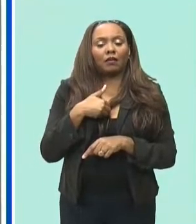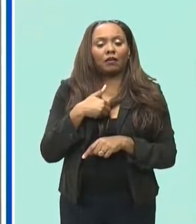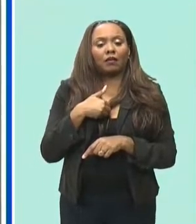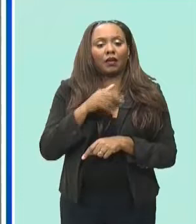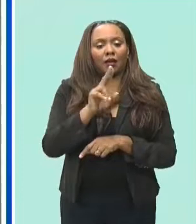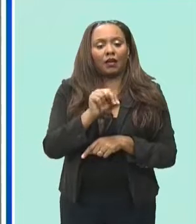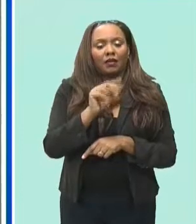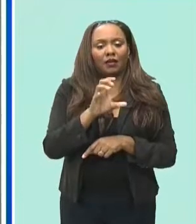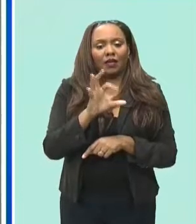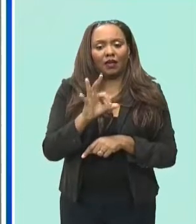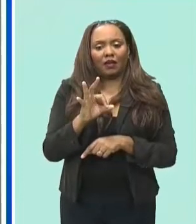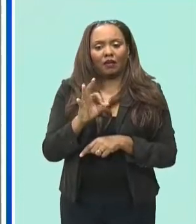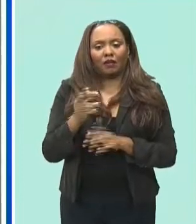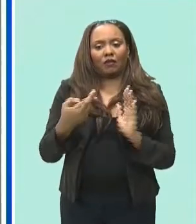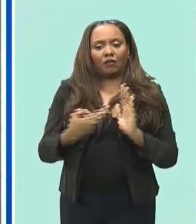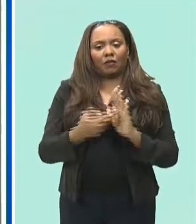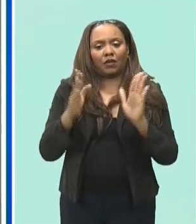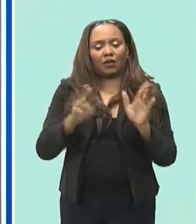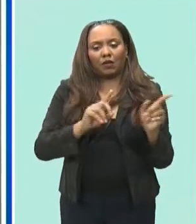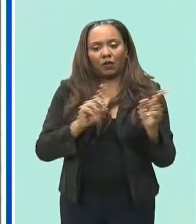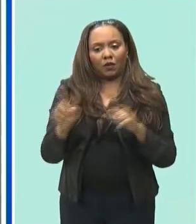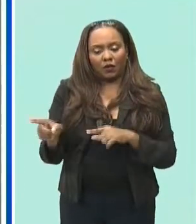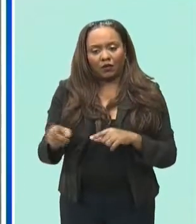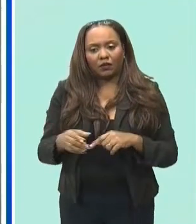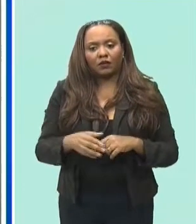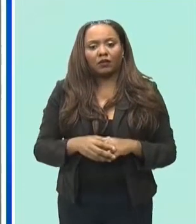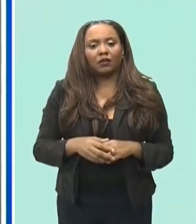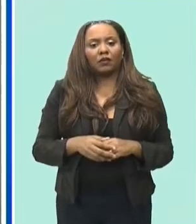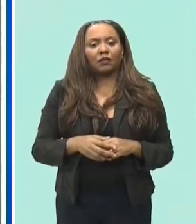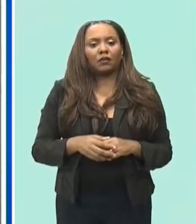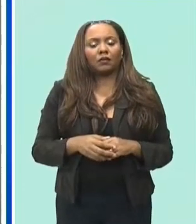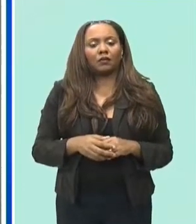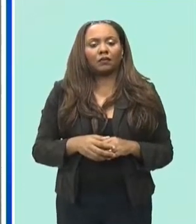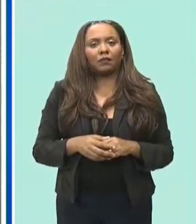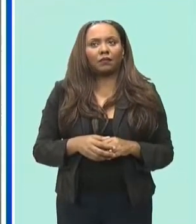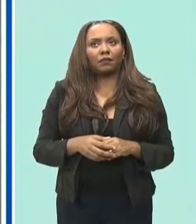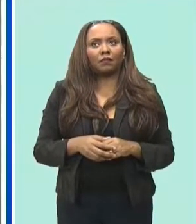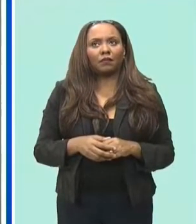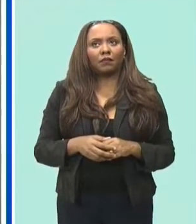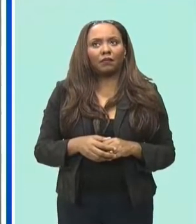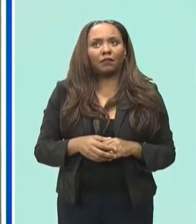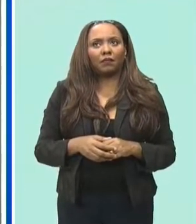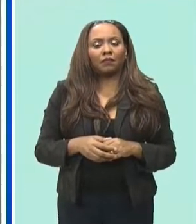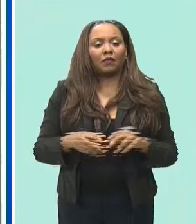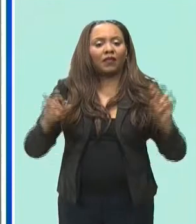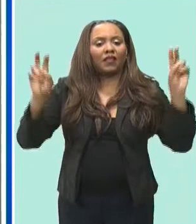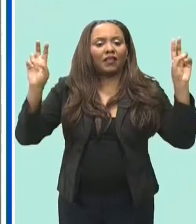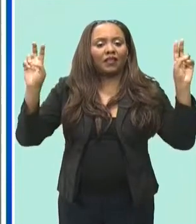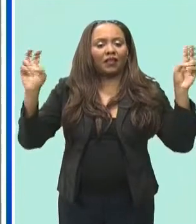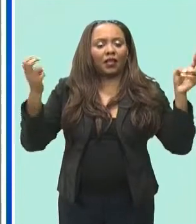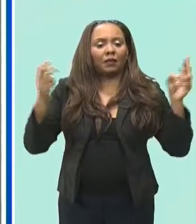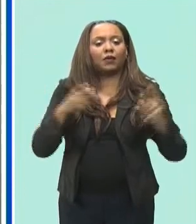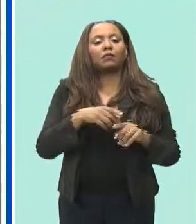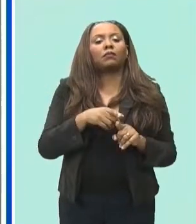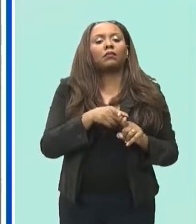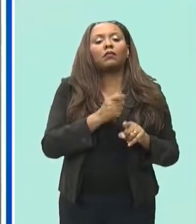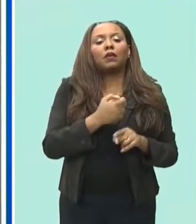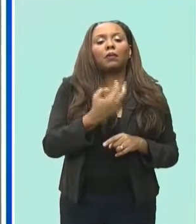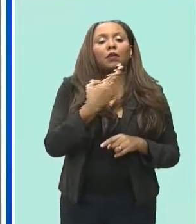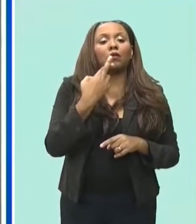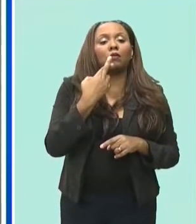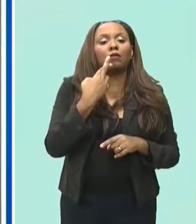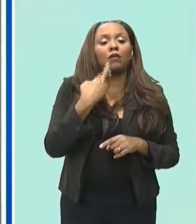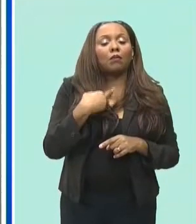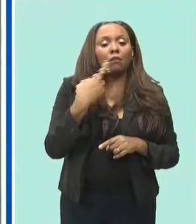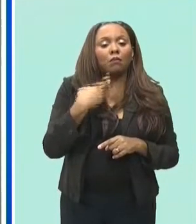foundation this will include well it's under the theme from rum to rihanna and this will include a